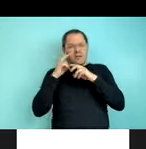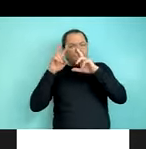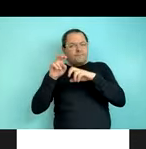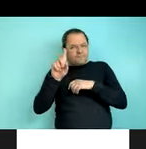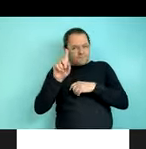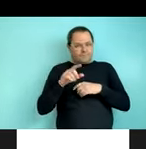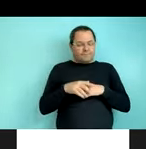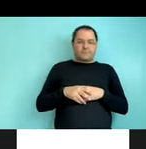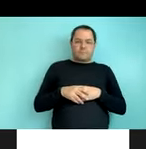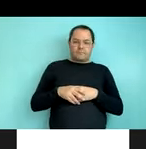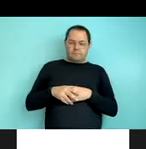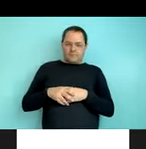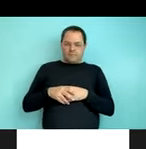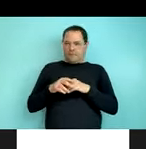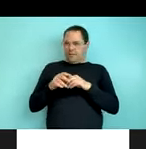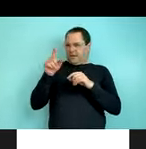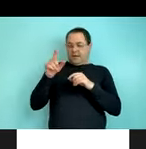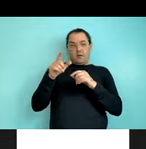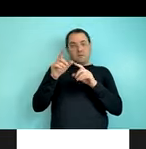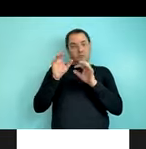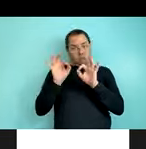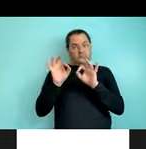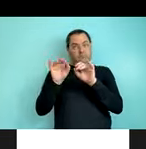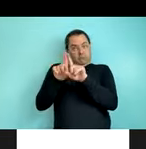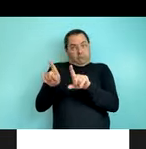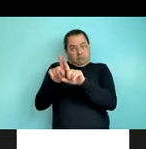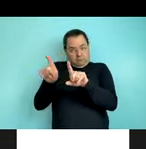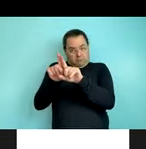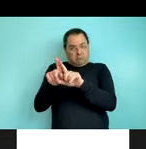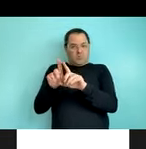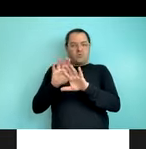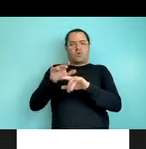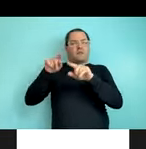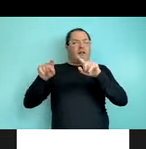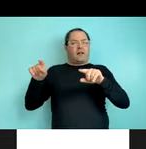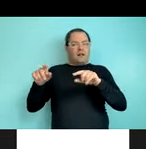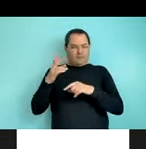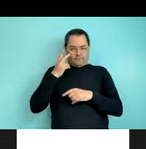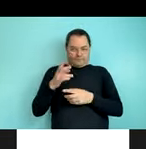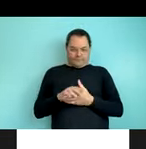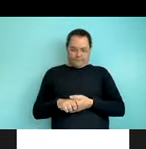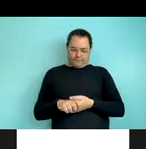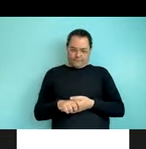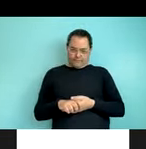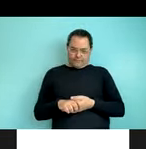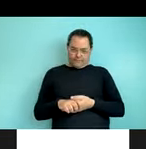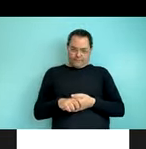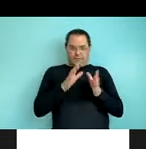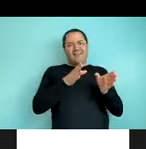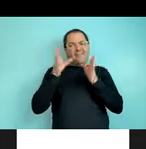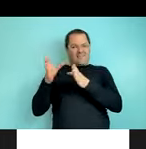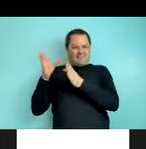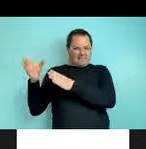when we use a metric that can tap into regularization a bit more clearly. Before I do that, though, let me go ahead and show you what I mentioned earlier,